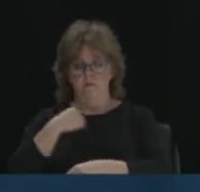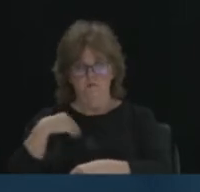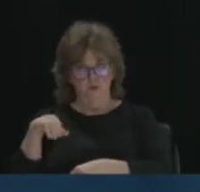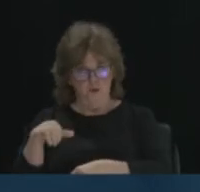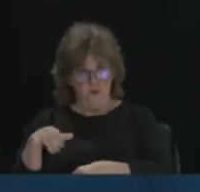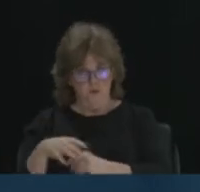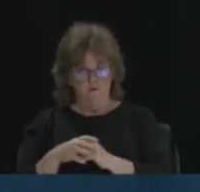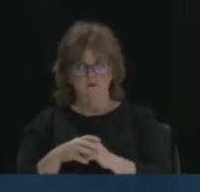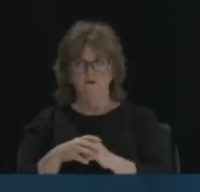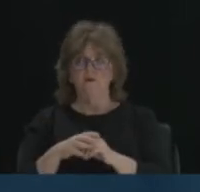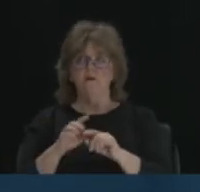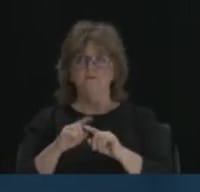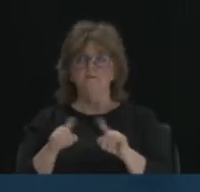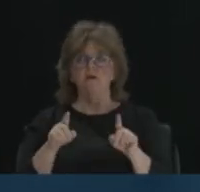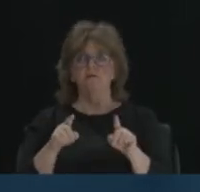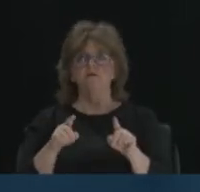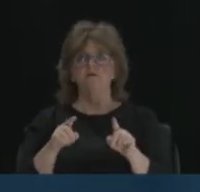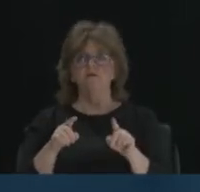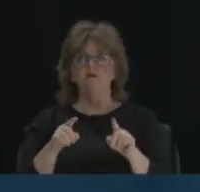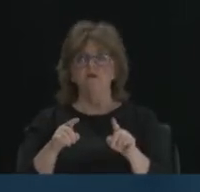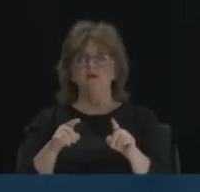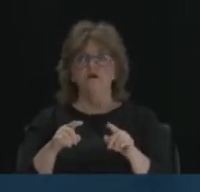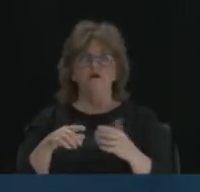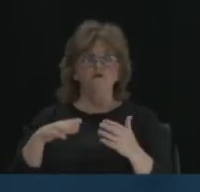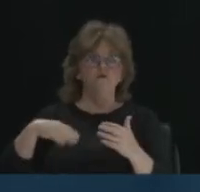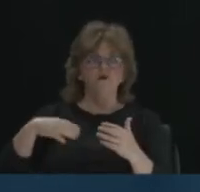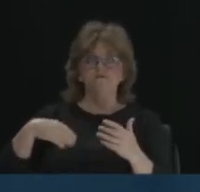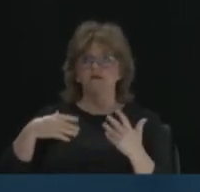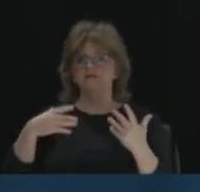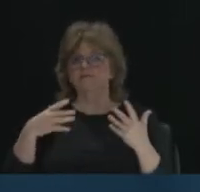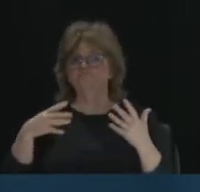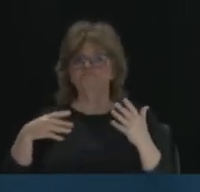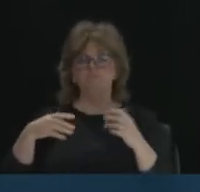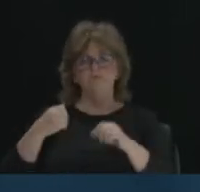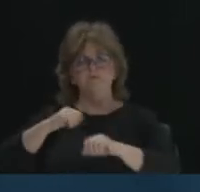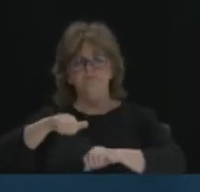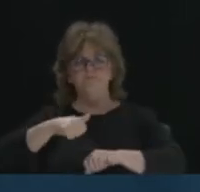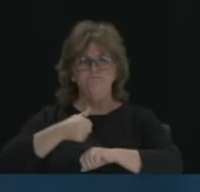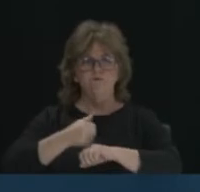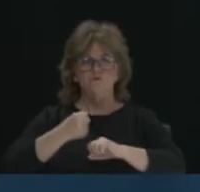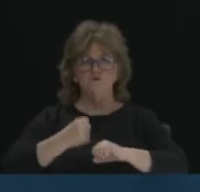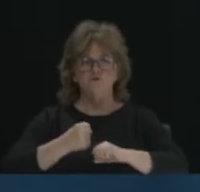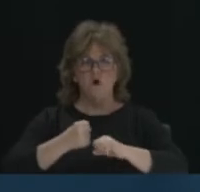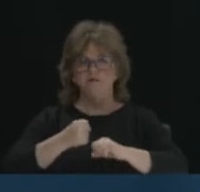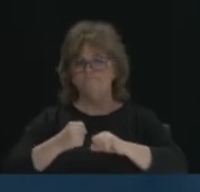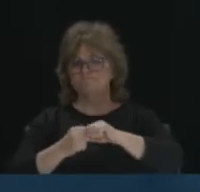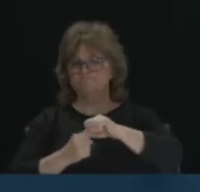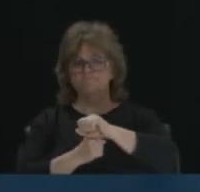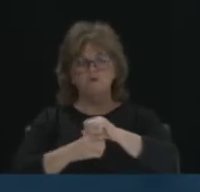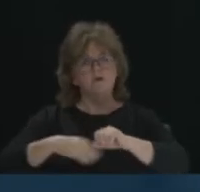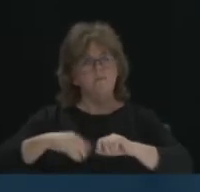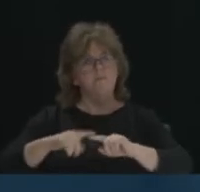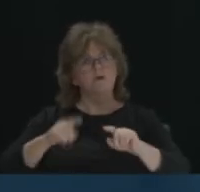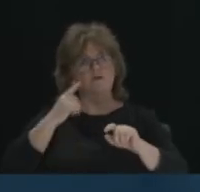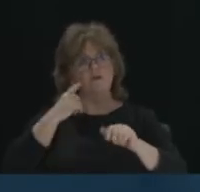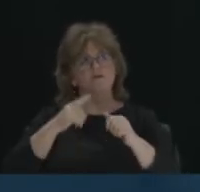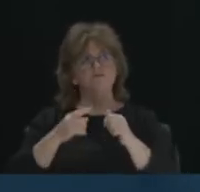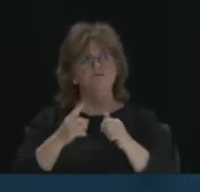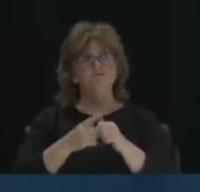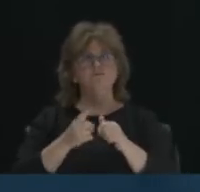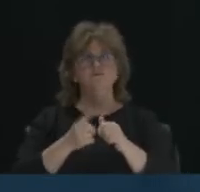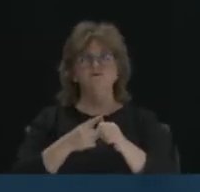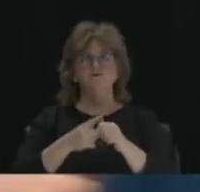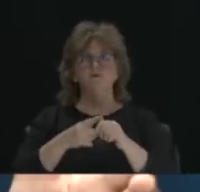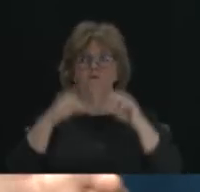president, we have yet to nail this down. But we think that our first president, his name was James Farrow. He was a letter carrier.